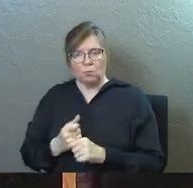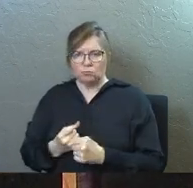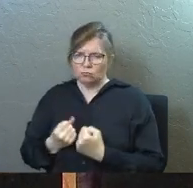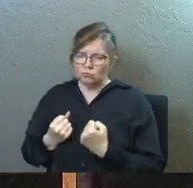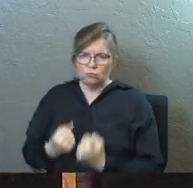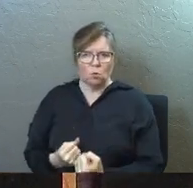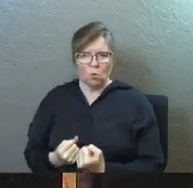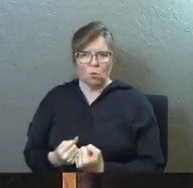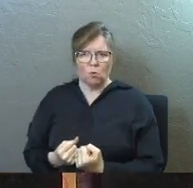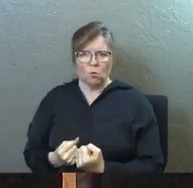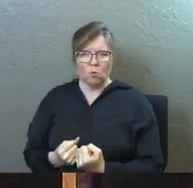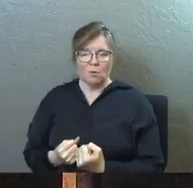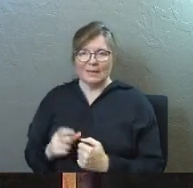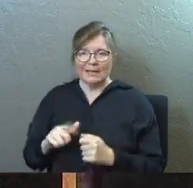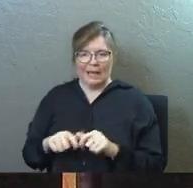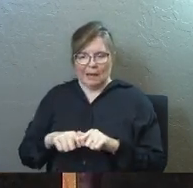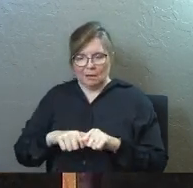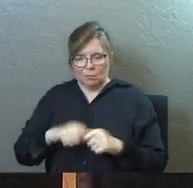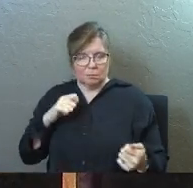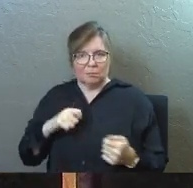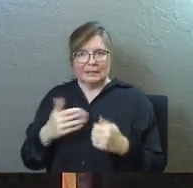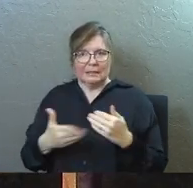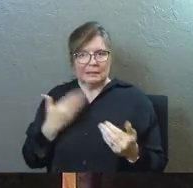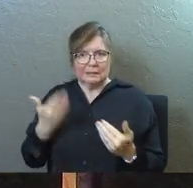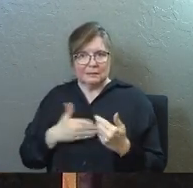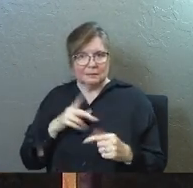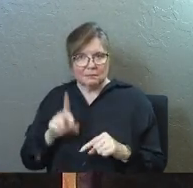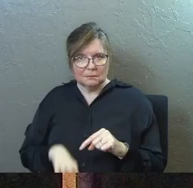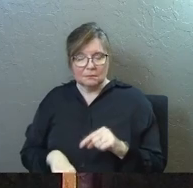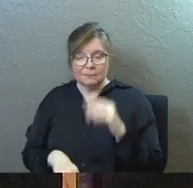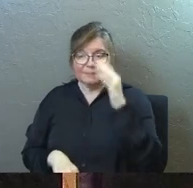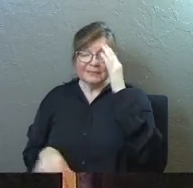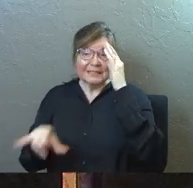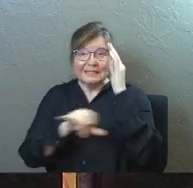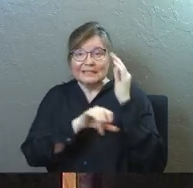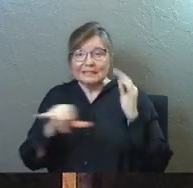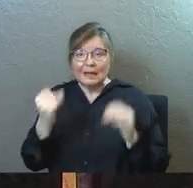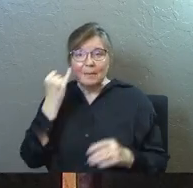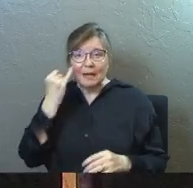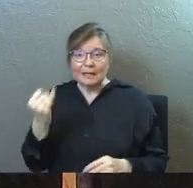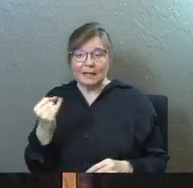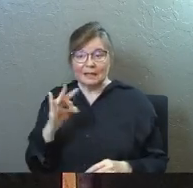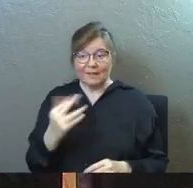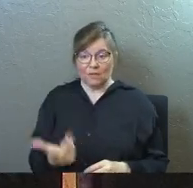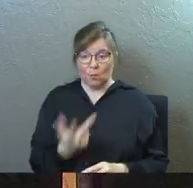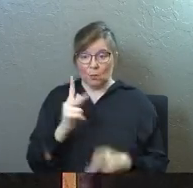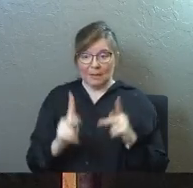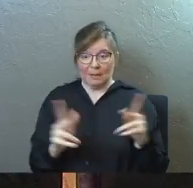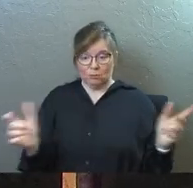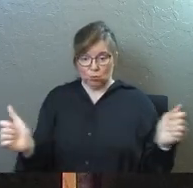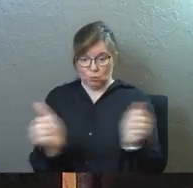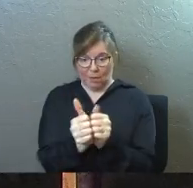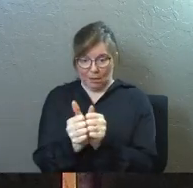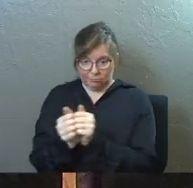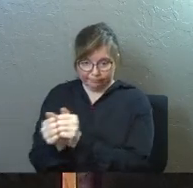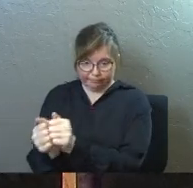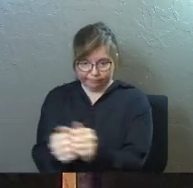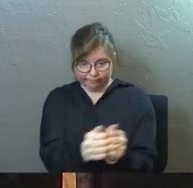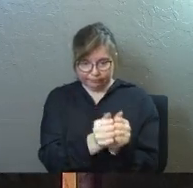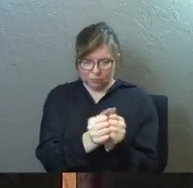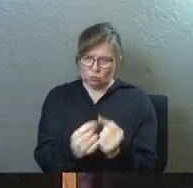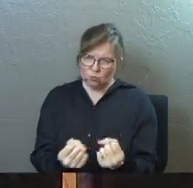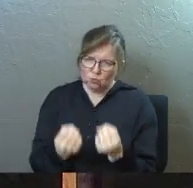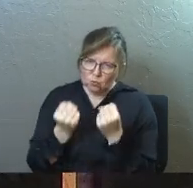describe this, when we're talking about this passage in weddings sometimes, is that that husband and that wife comes together in marriage, and that third